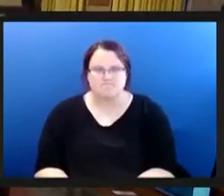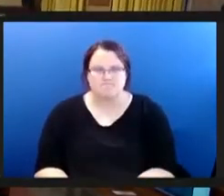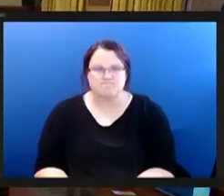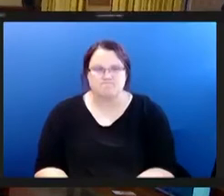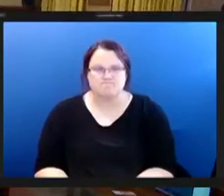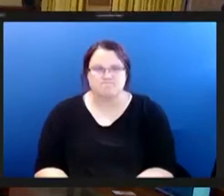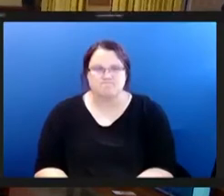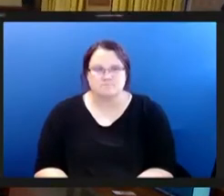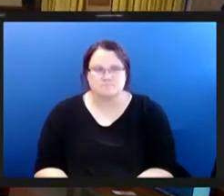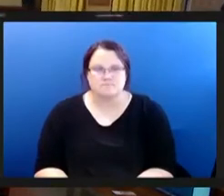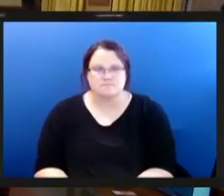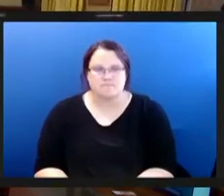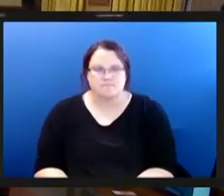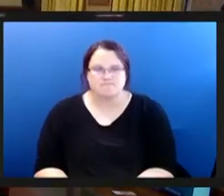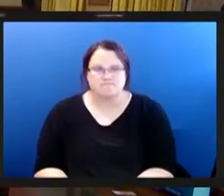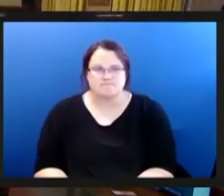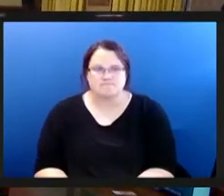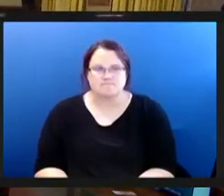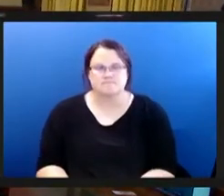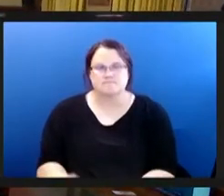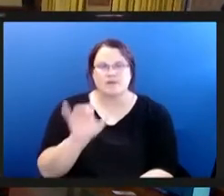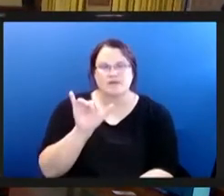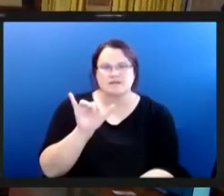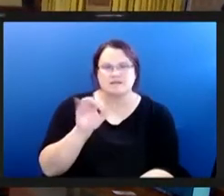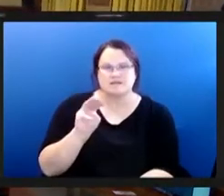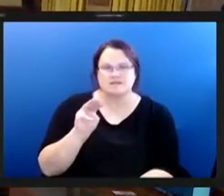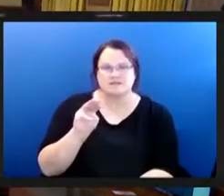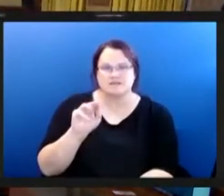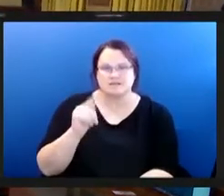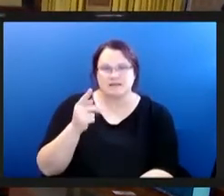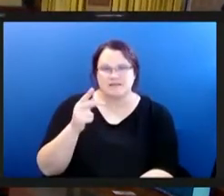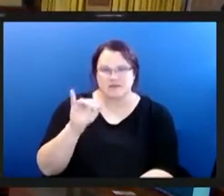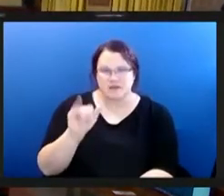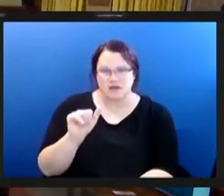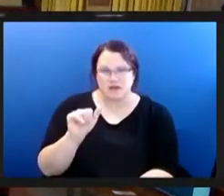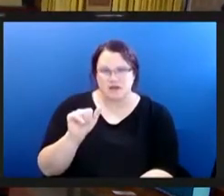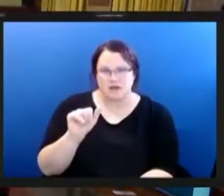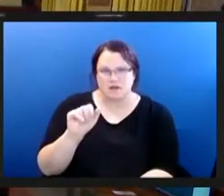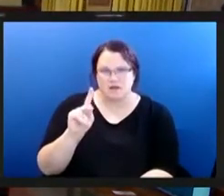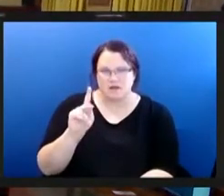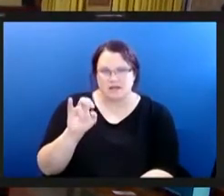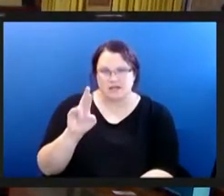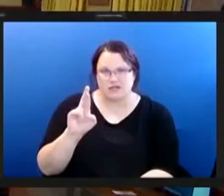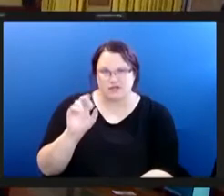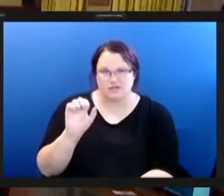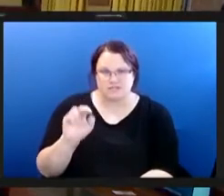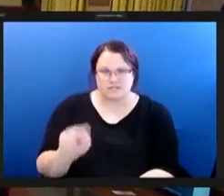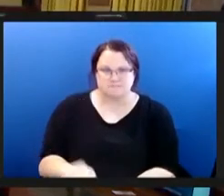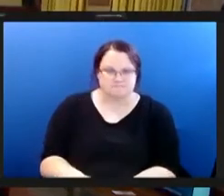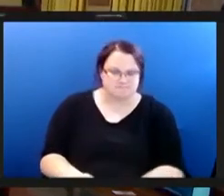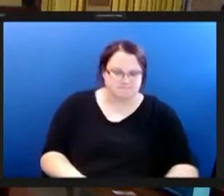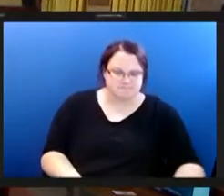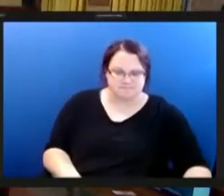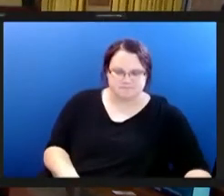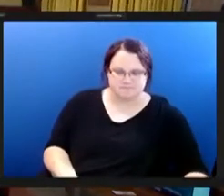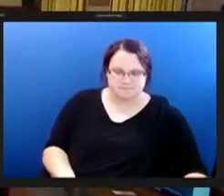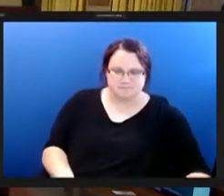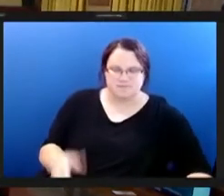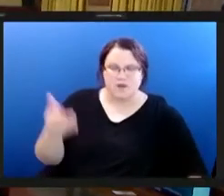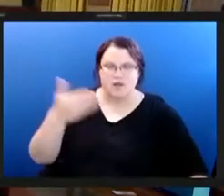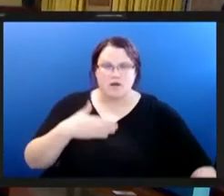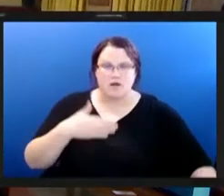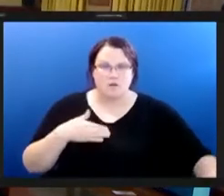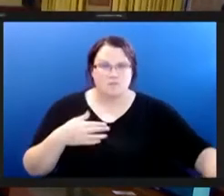thank you next we have cynthia kenderson followed by raquib bay greetings my name is